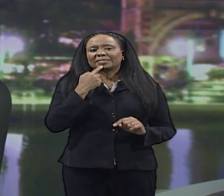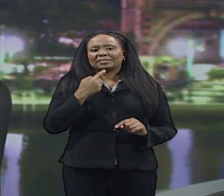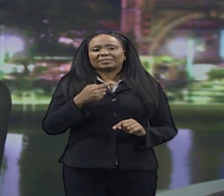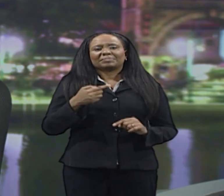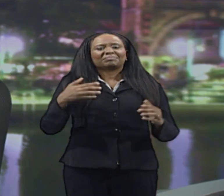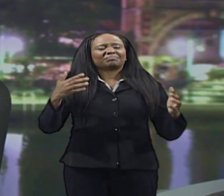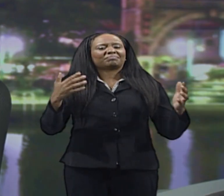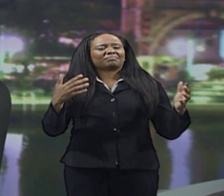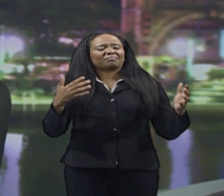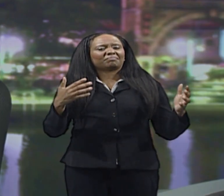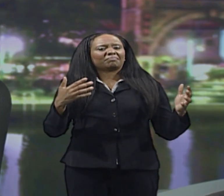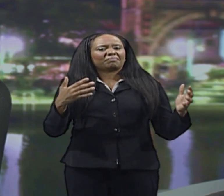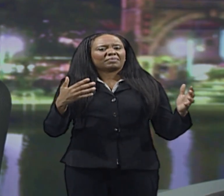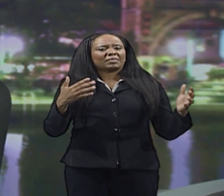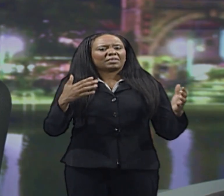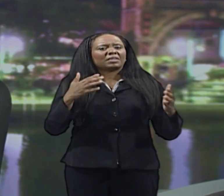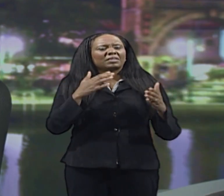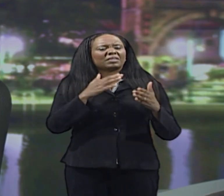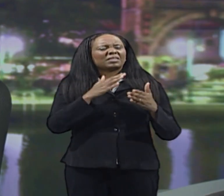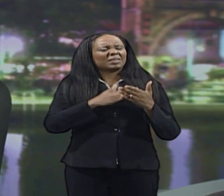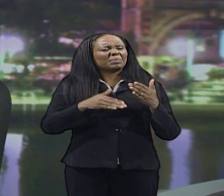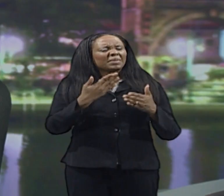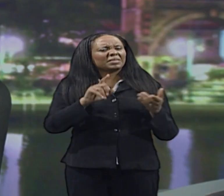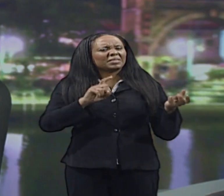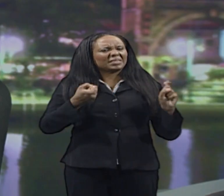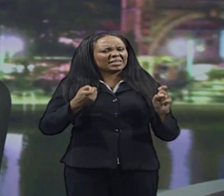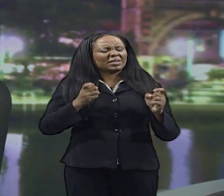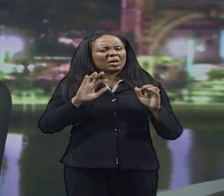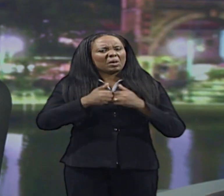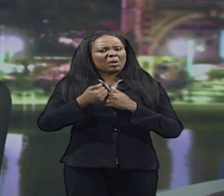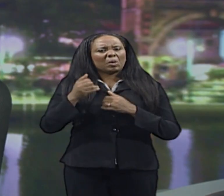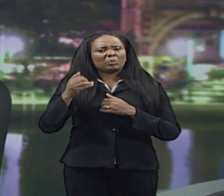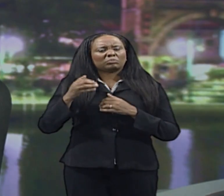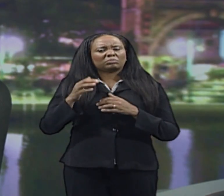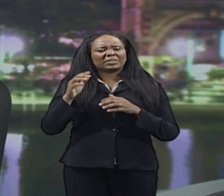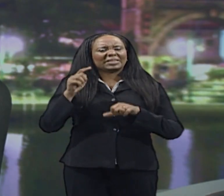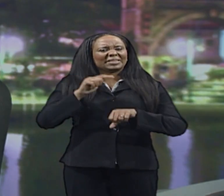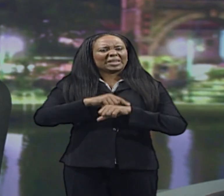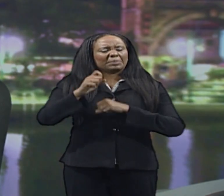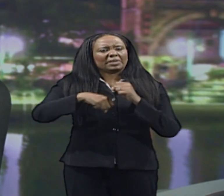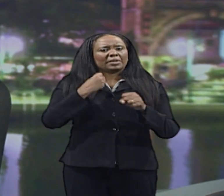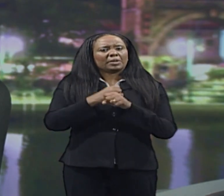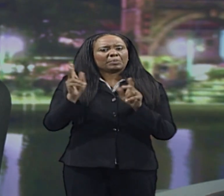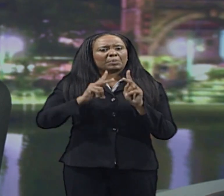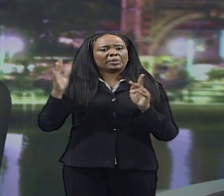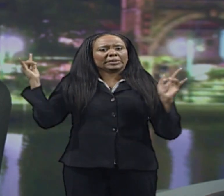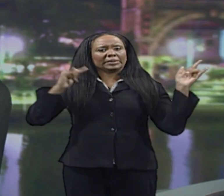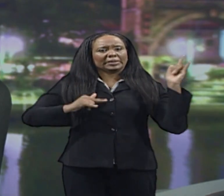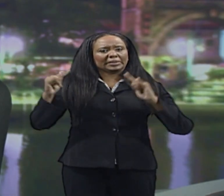He adds that what seems to have changed however is the booking pattern of tourists.